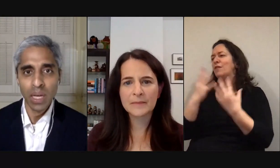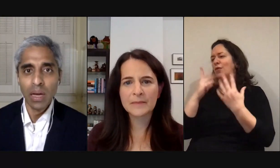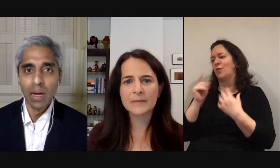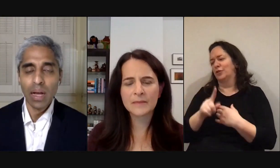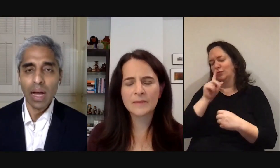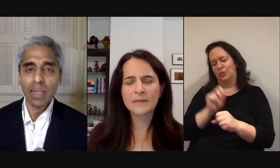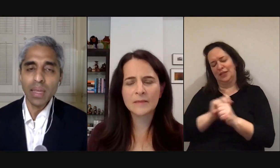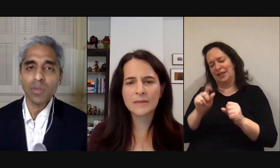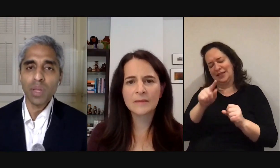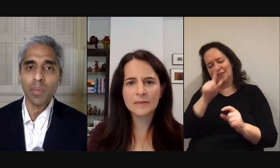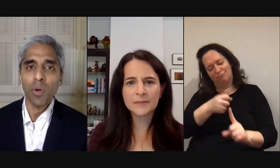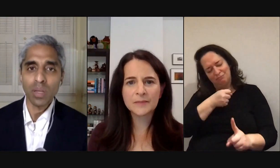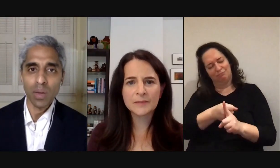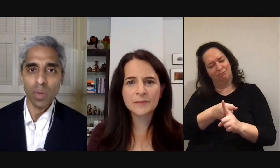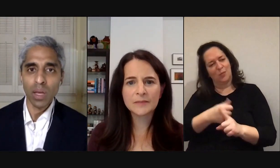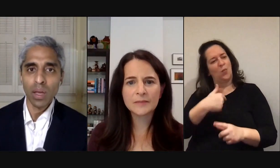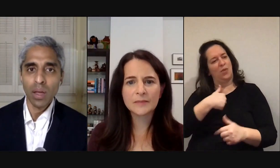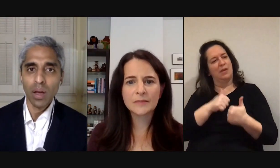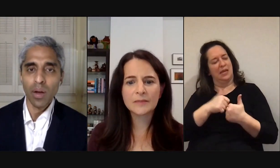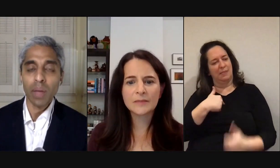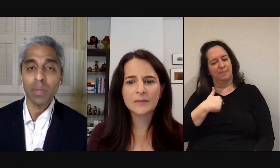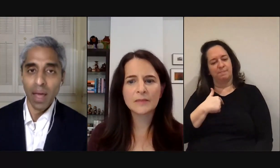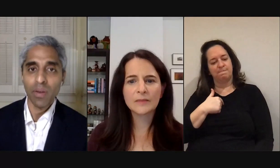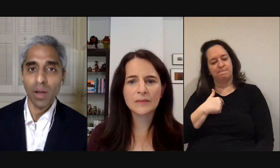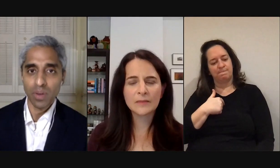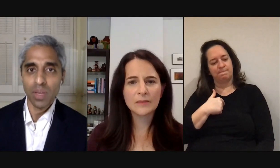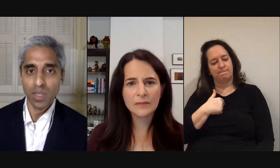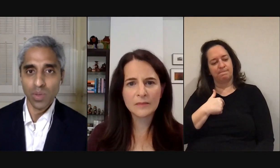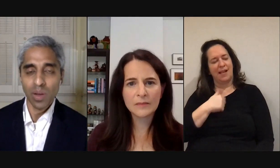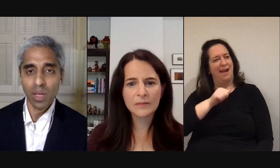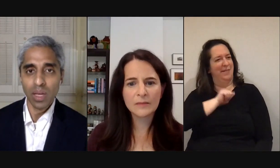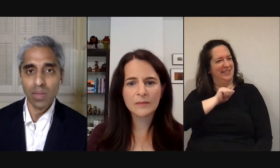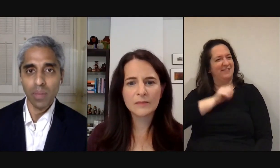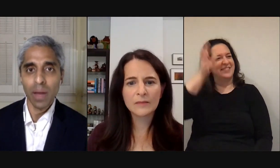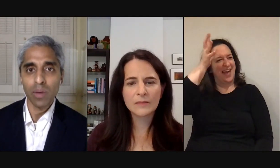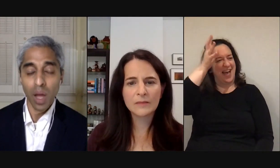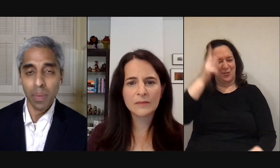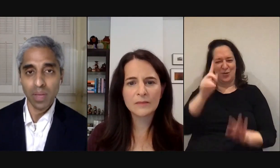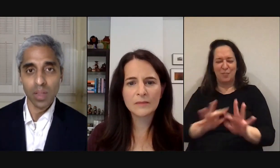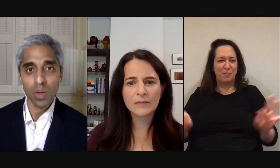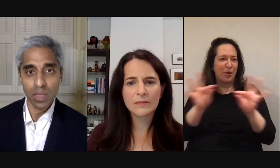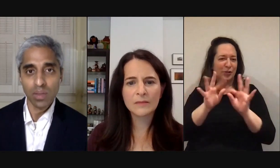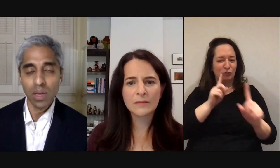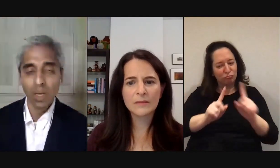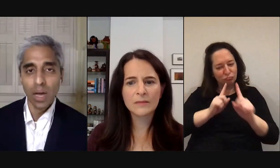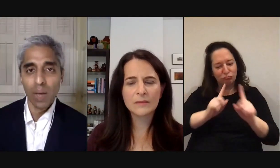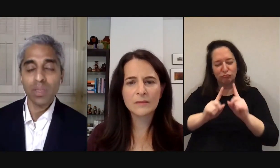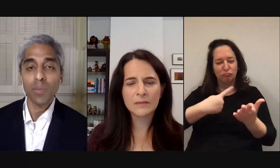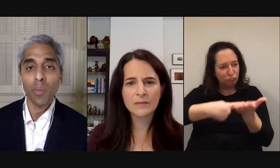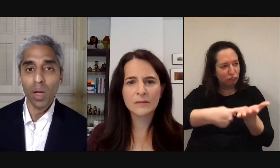with me i think it's really important that we are able to have conversations with our kids about topics like loneliness